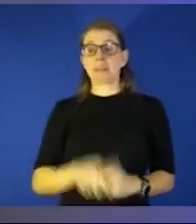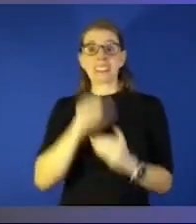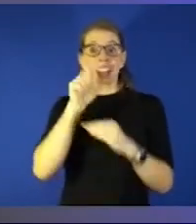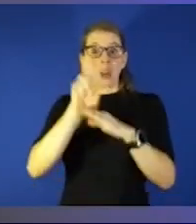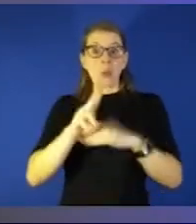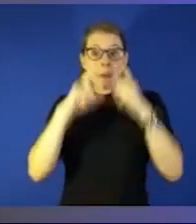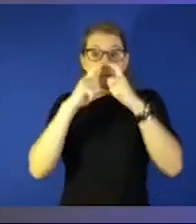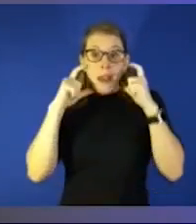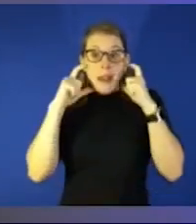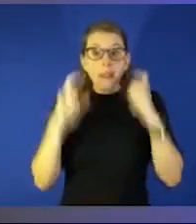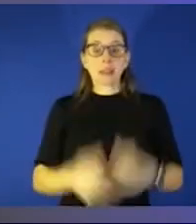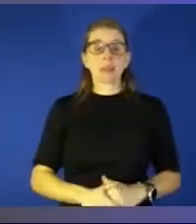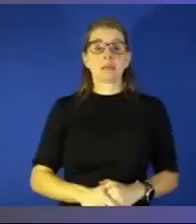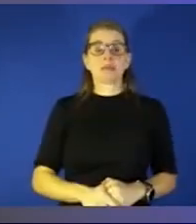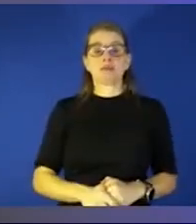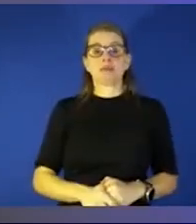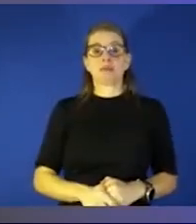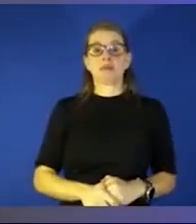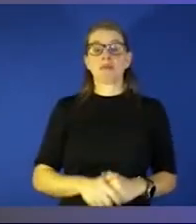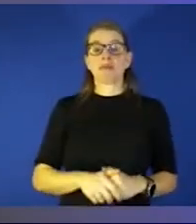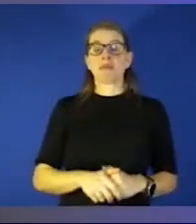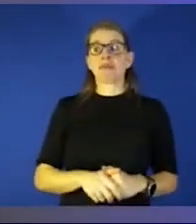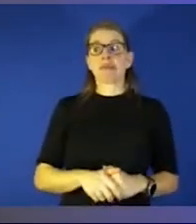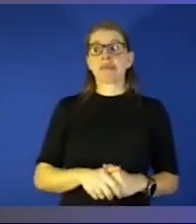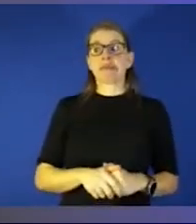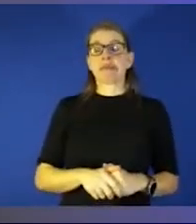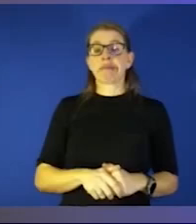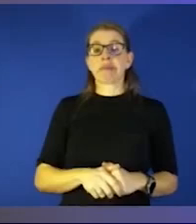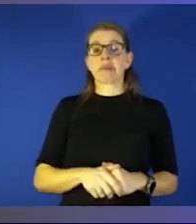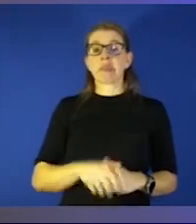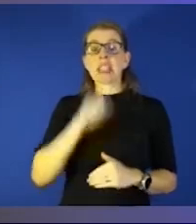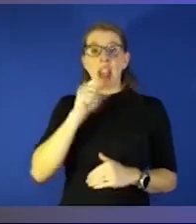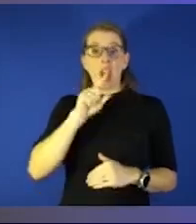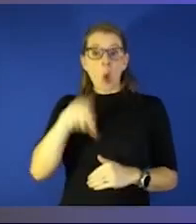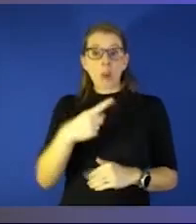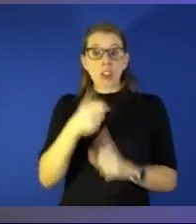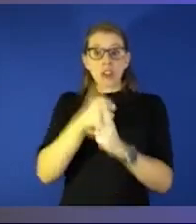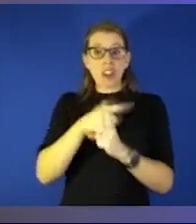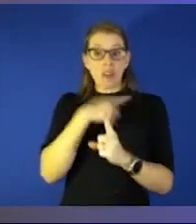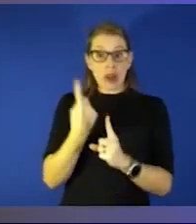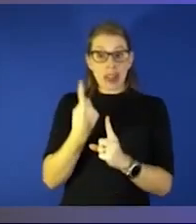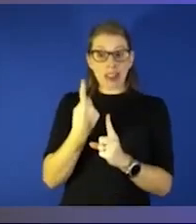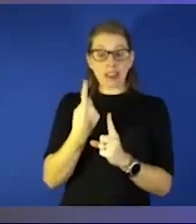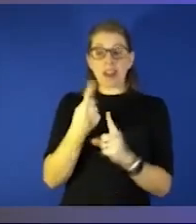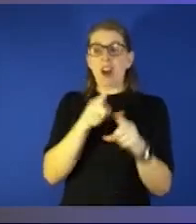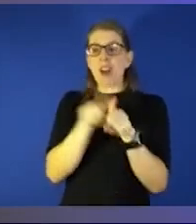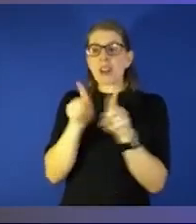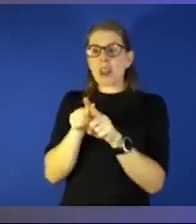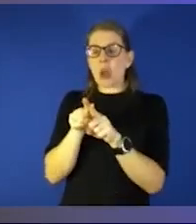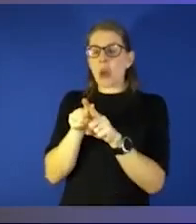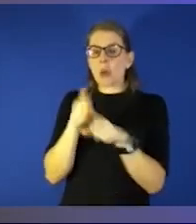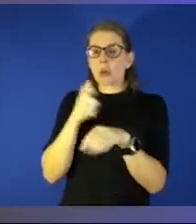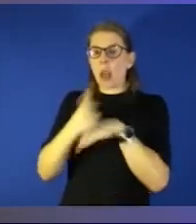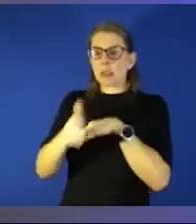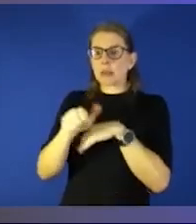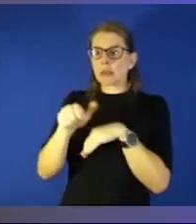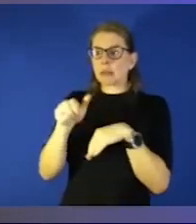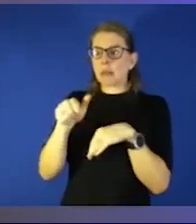you're not only putting yourself at risk you're putting other people at risk